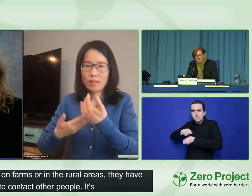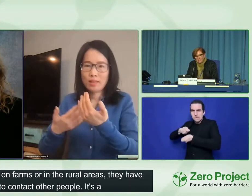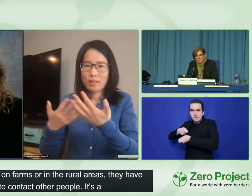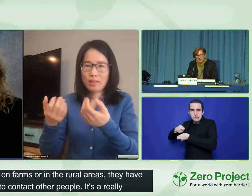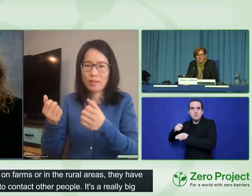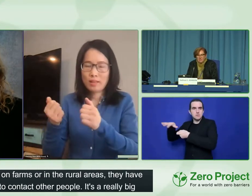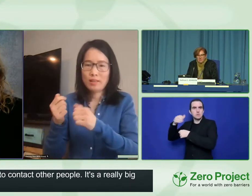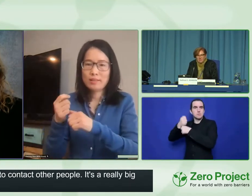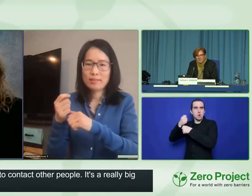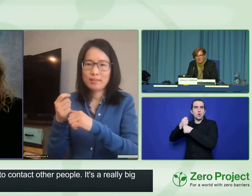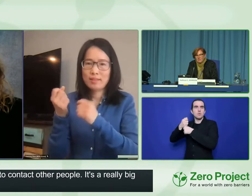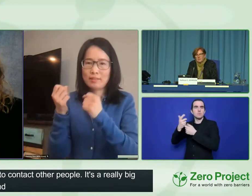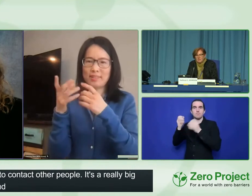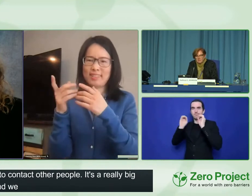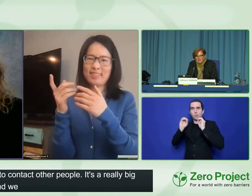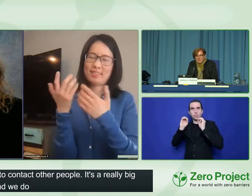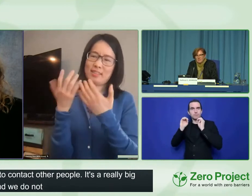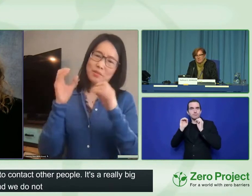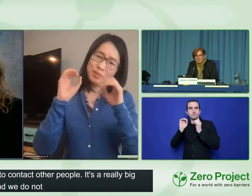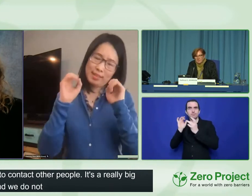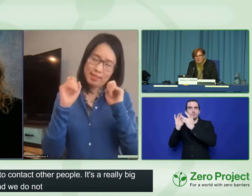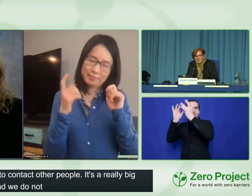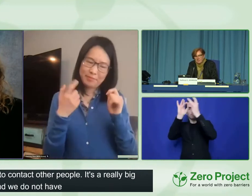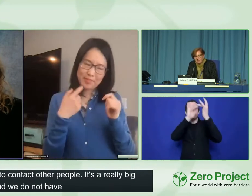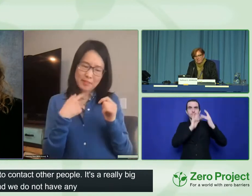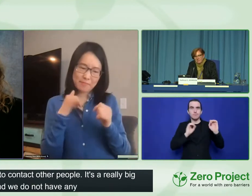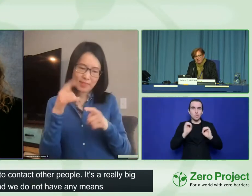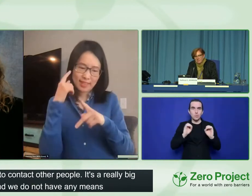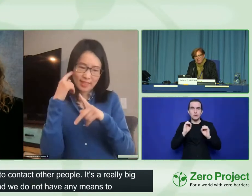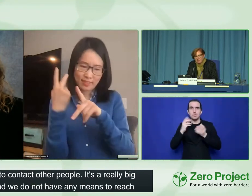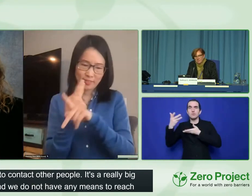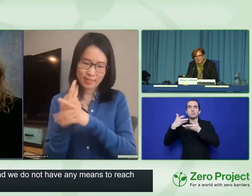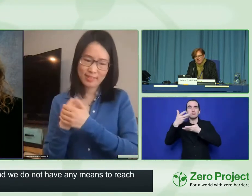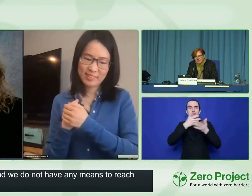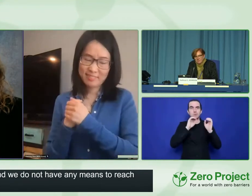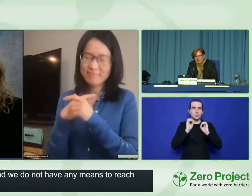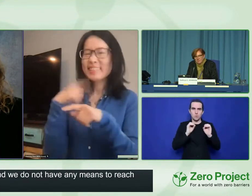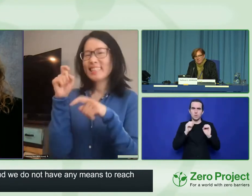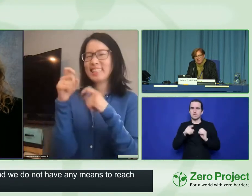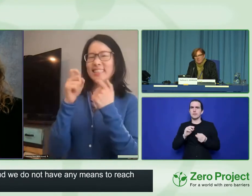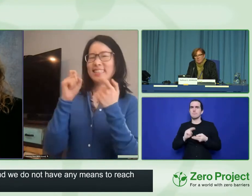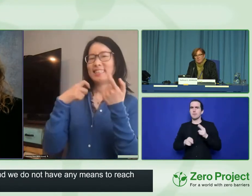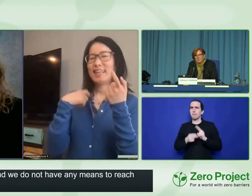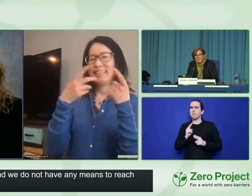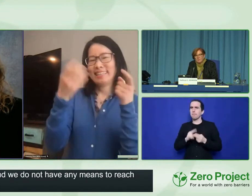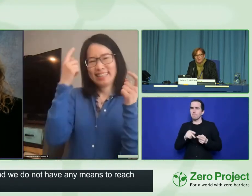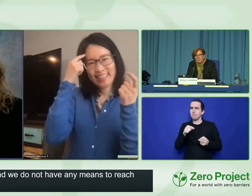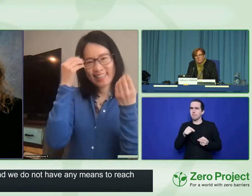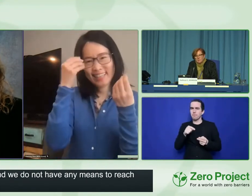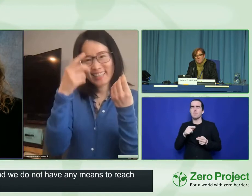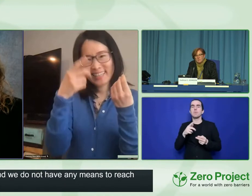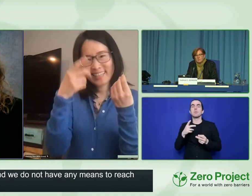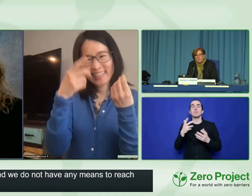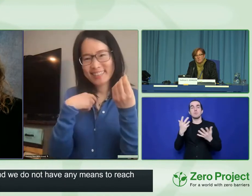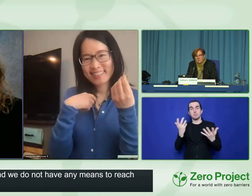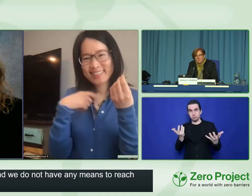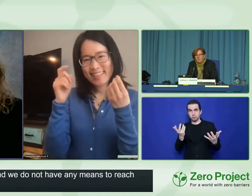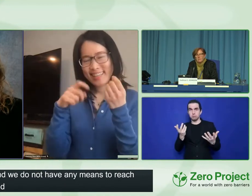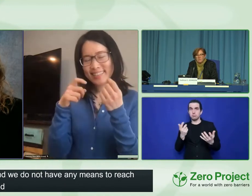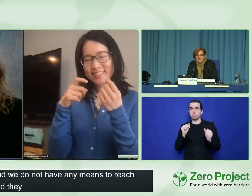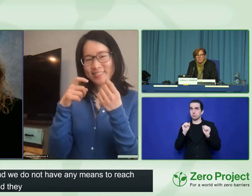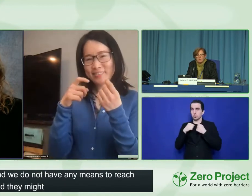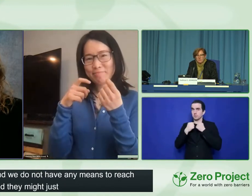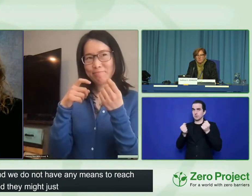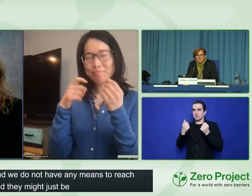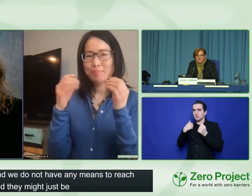They might just be married and have children and be working on a farm and it's just a big issue that we